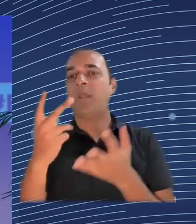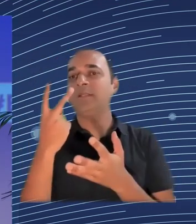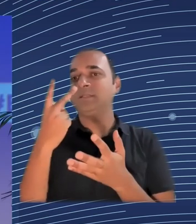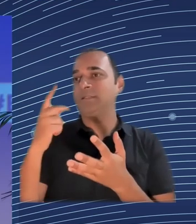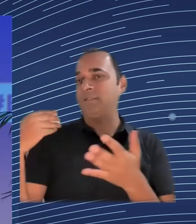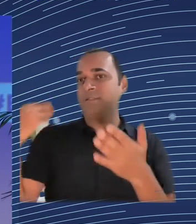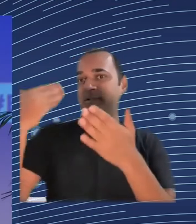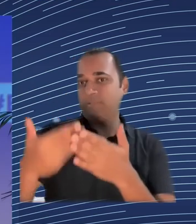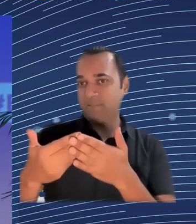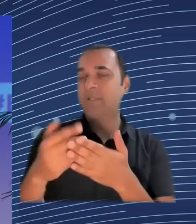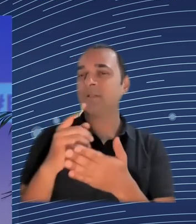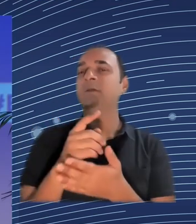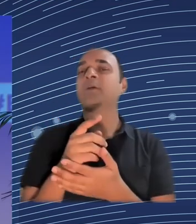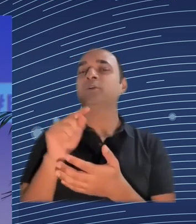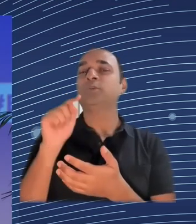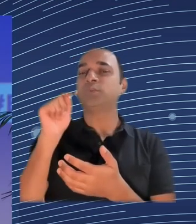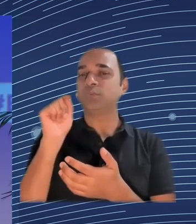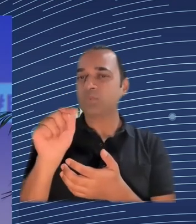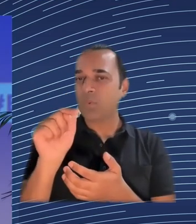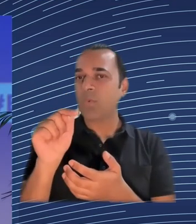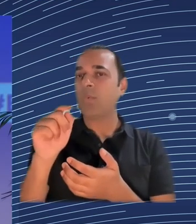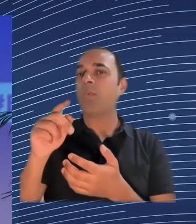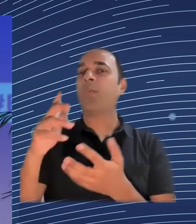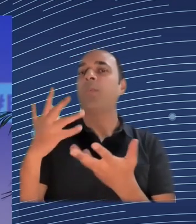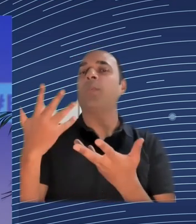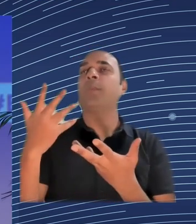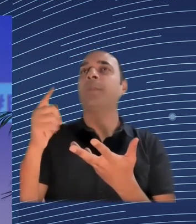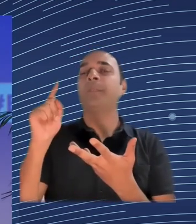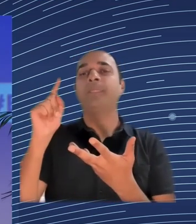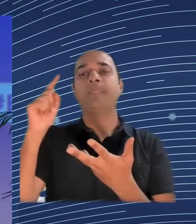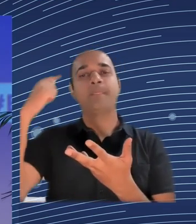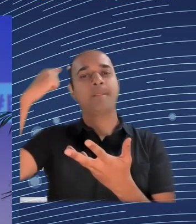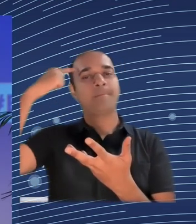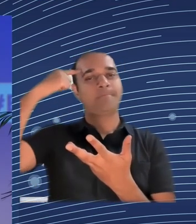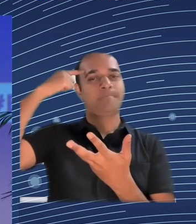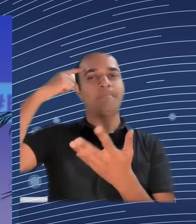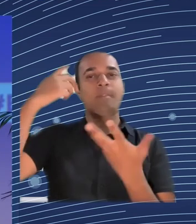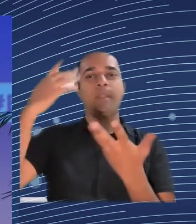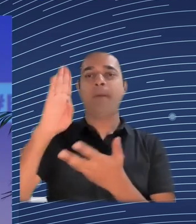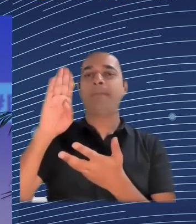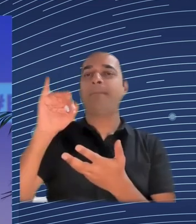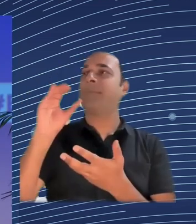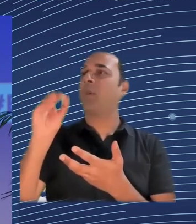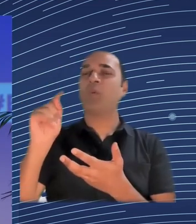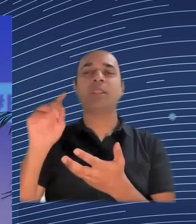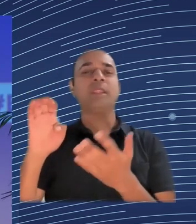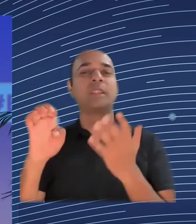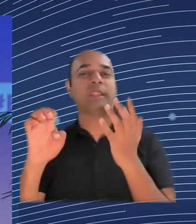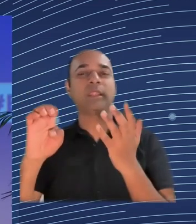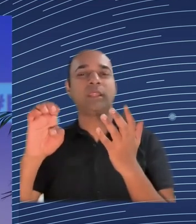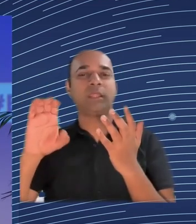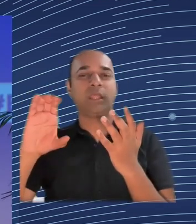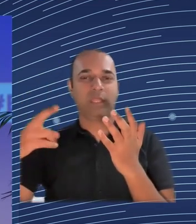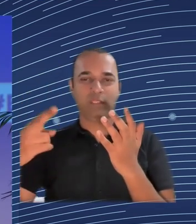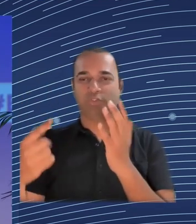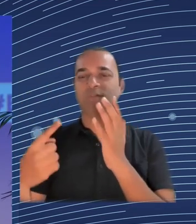the issues of Zara, for example, in the text, which comes from a backwater in Spain. Or you